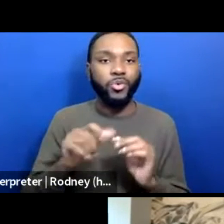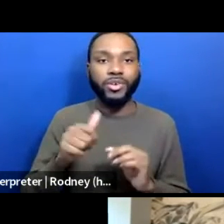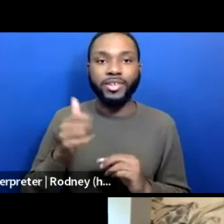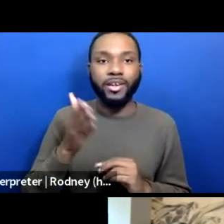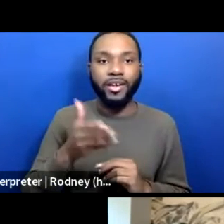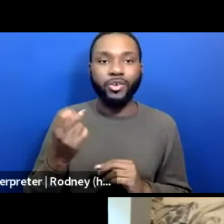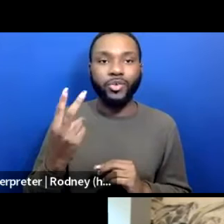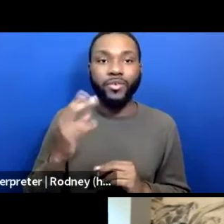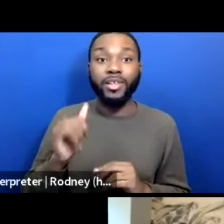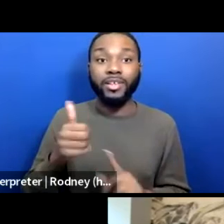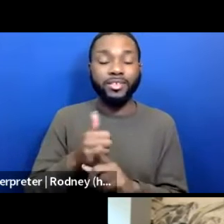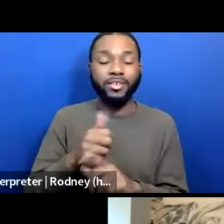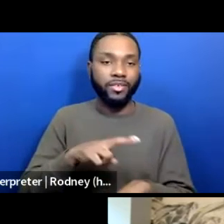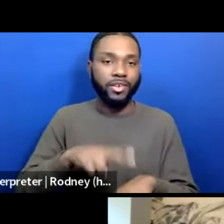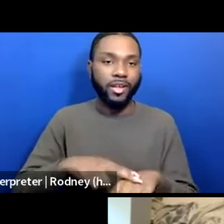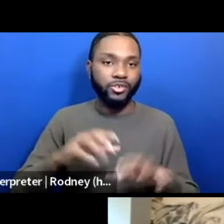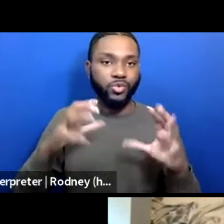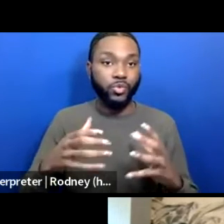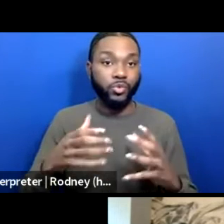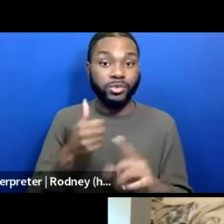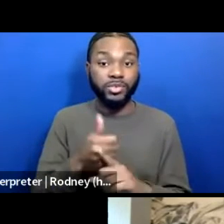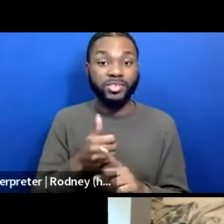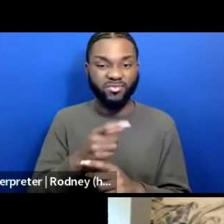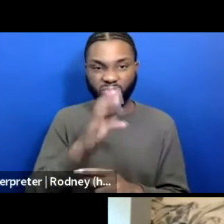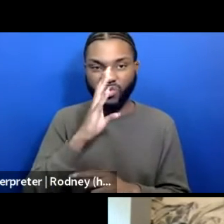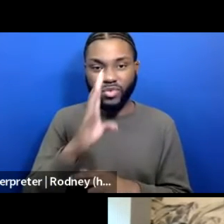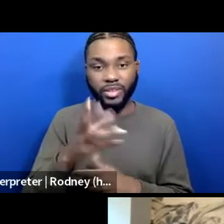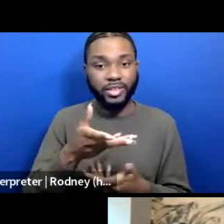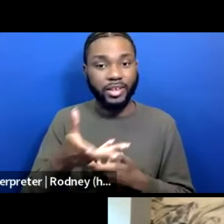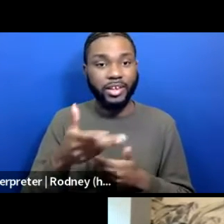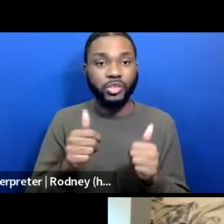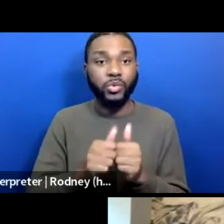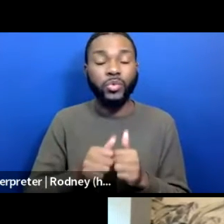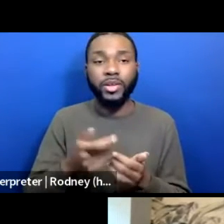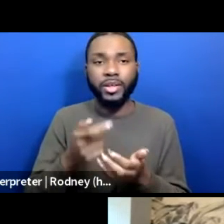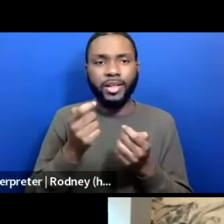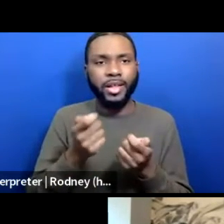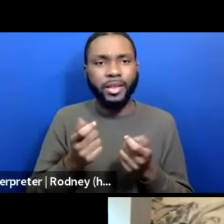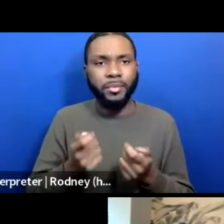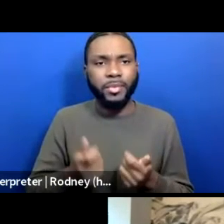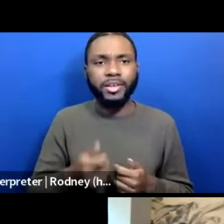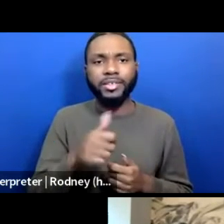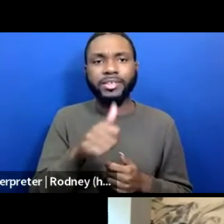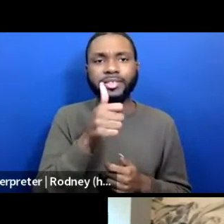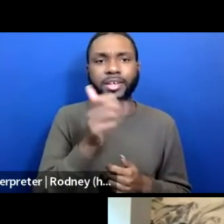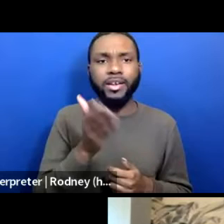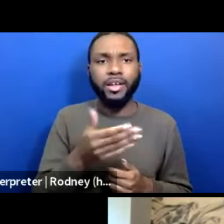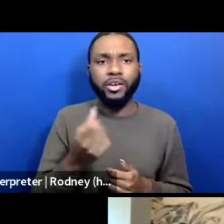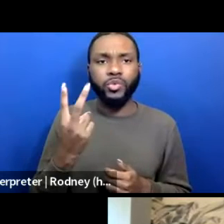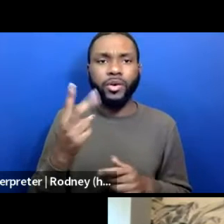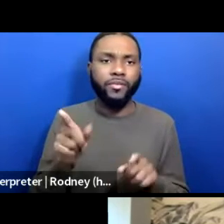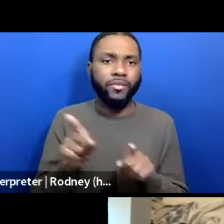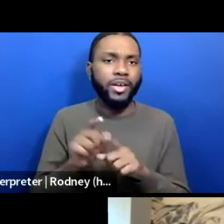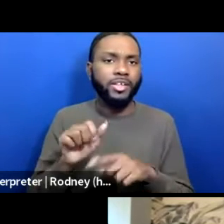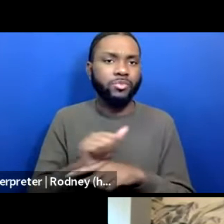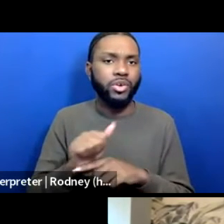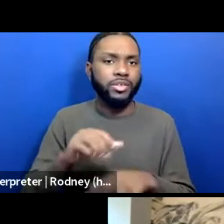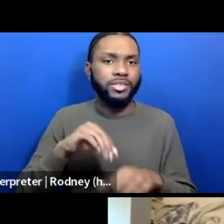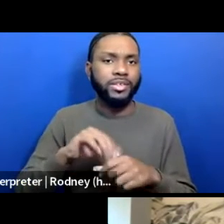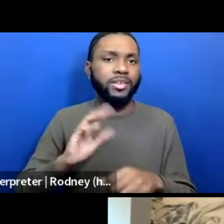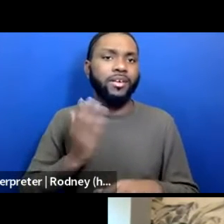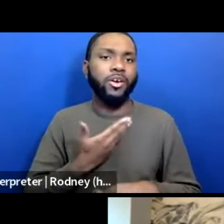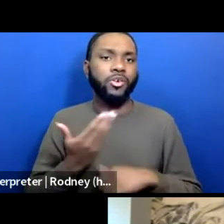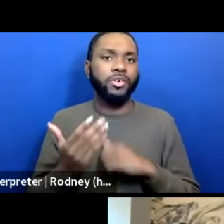a national cohort that is directly engaging with eliminating the 10 out of 12s as practice in our tech weeks,